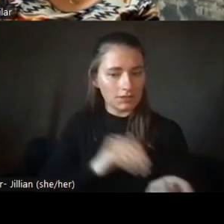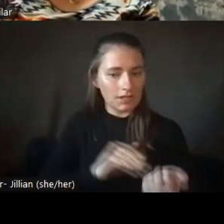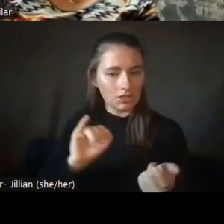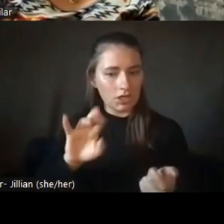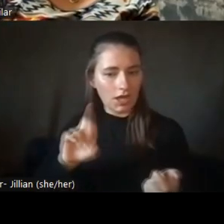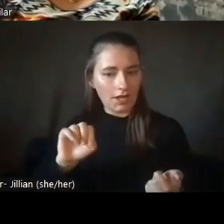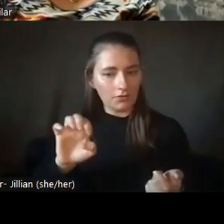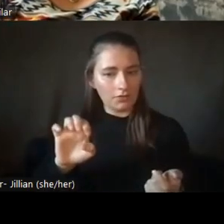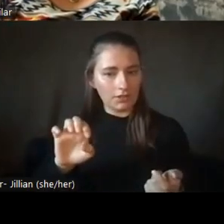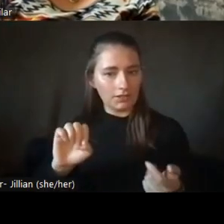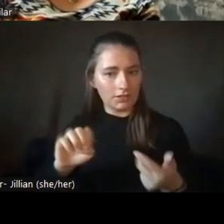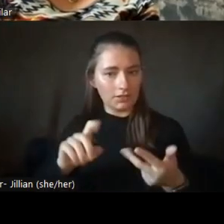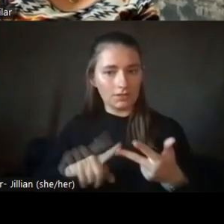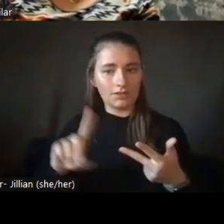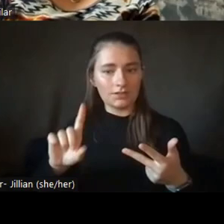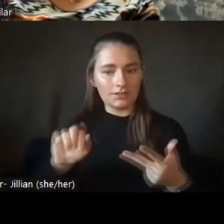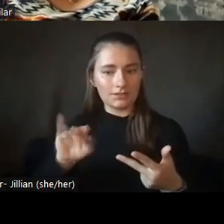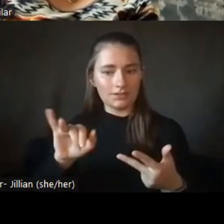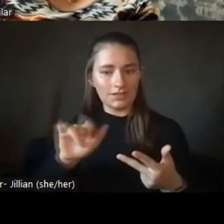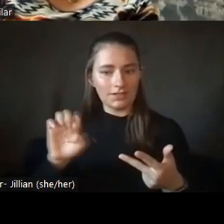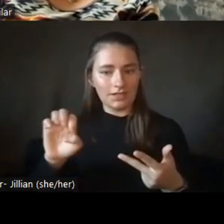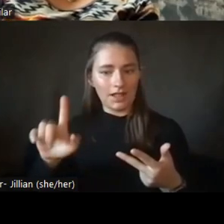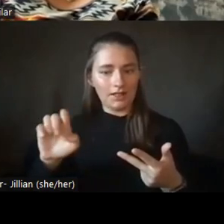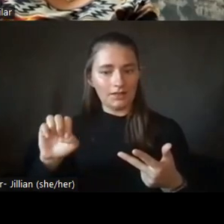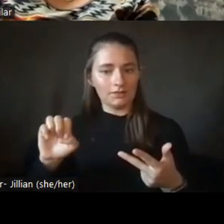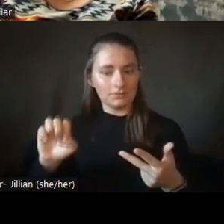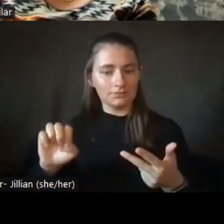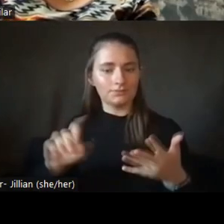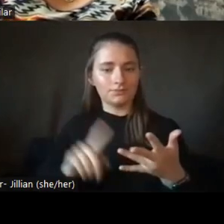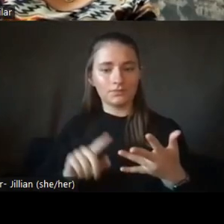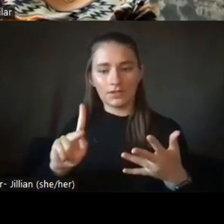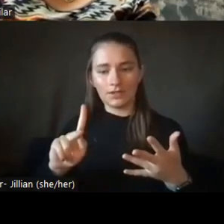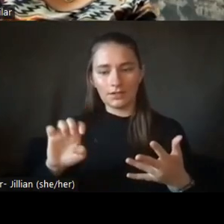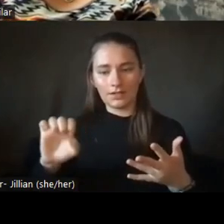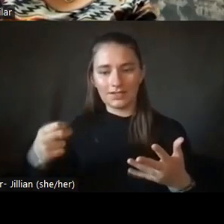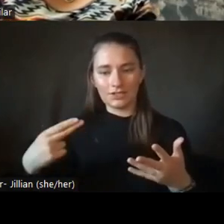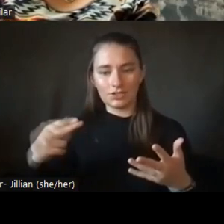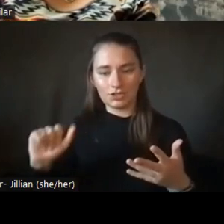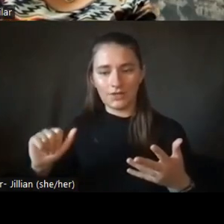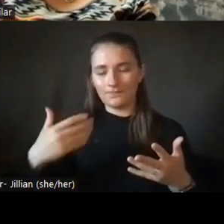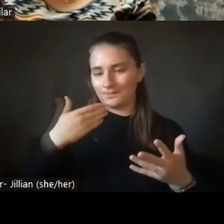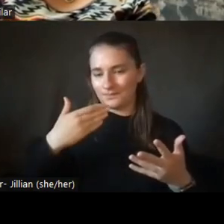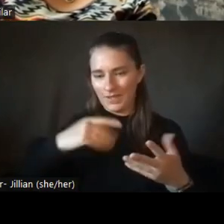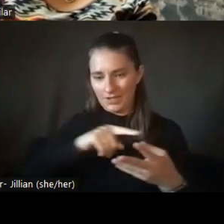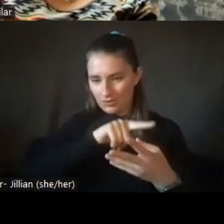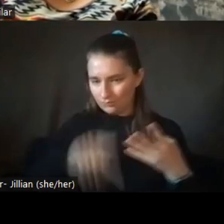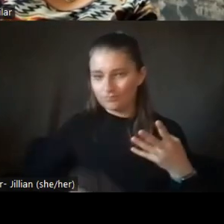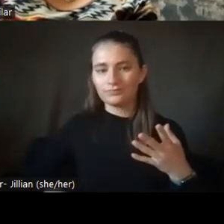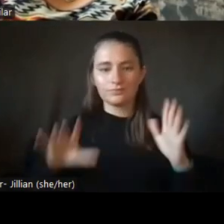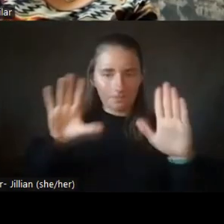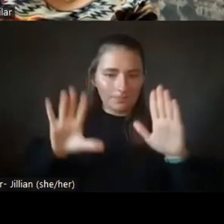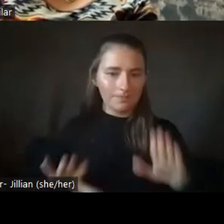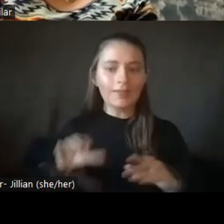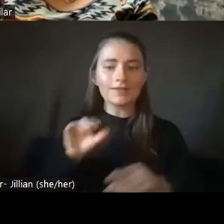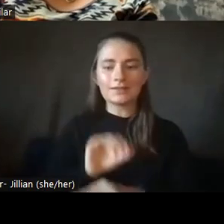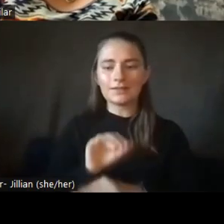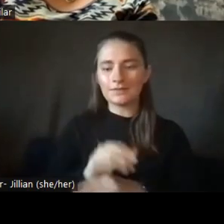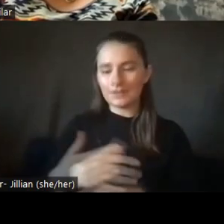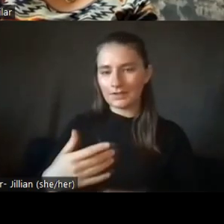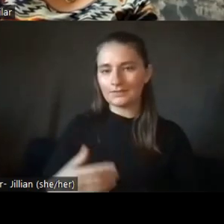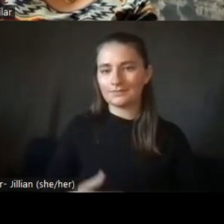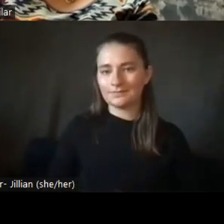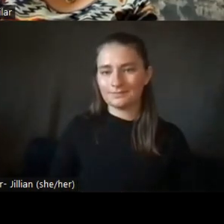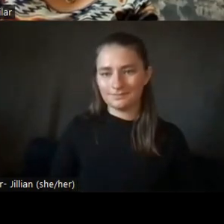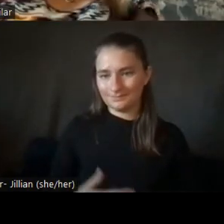Damiel House, and Ms. Keisha O'Neill. Thank you all for such a great evening, and we hope the best.